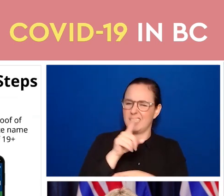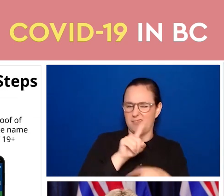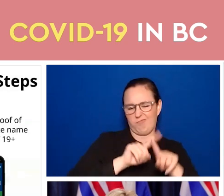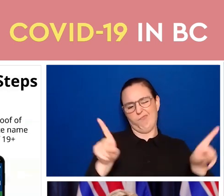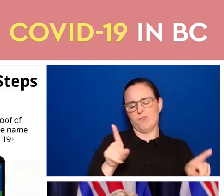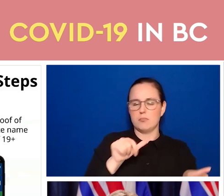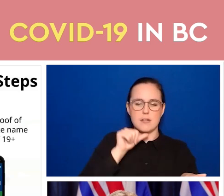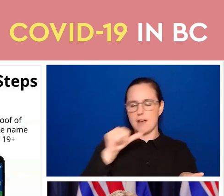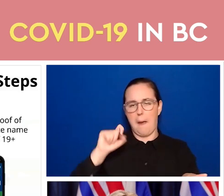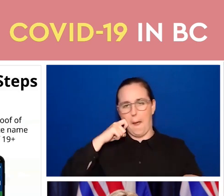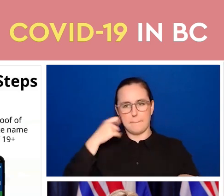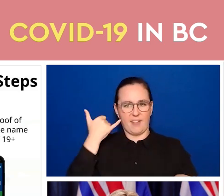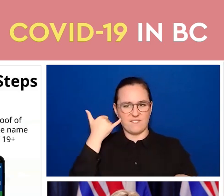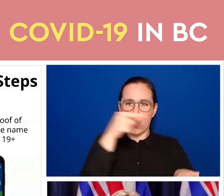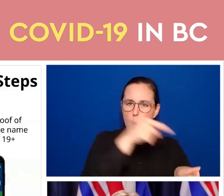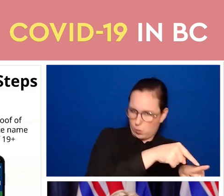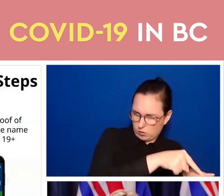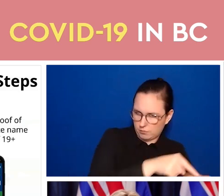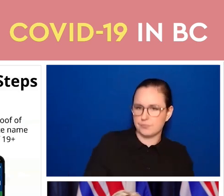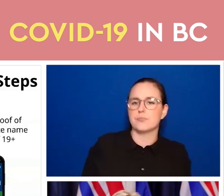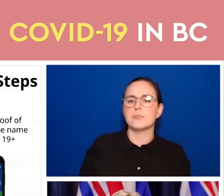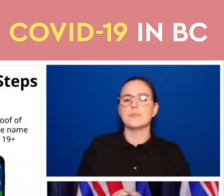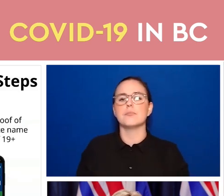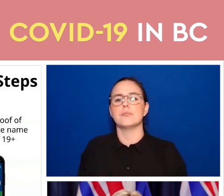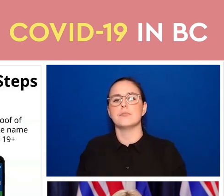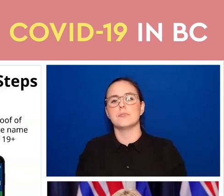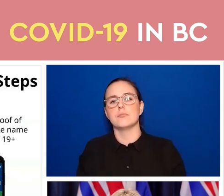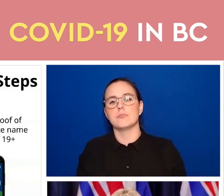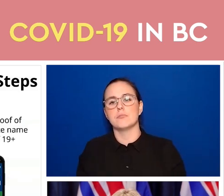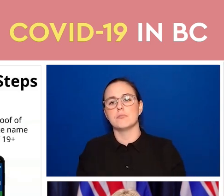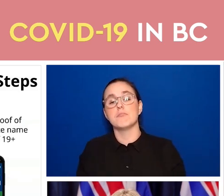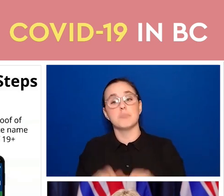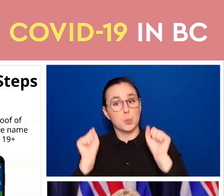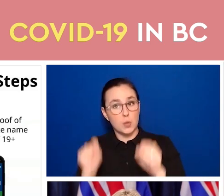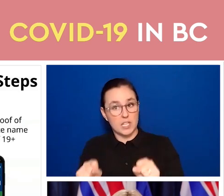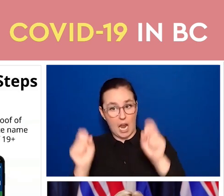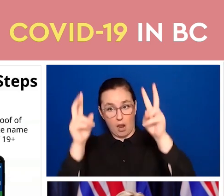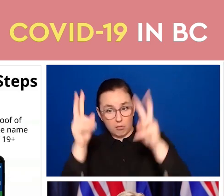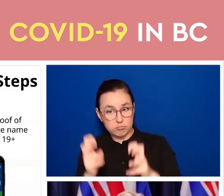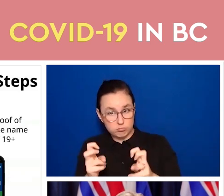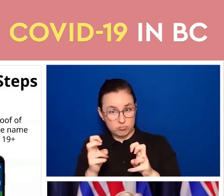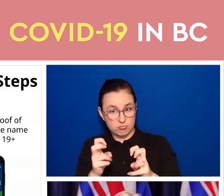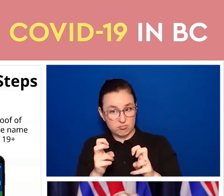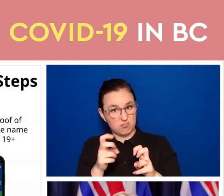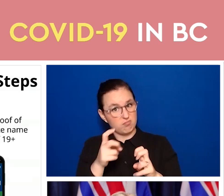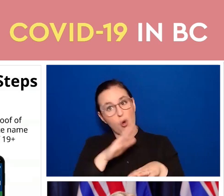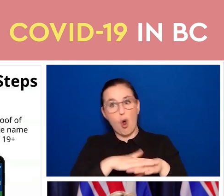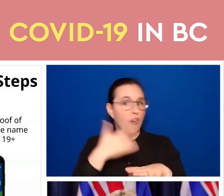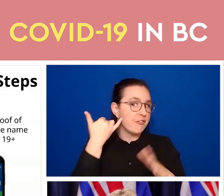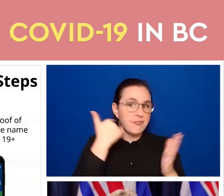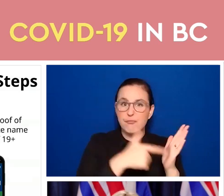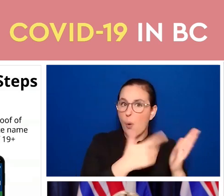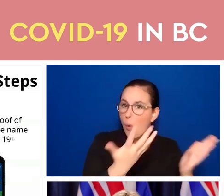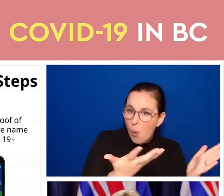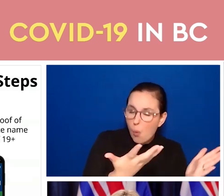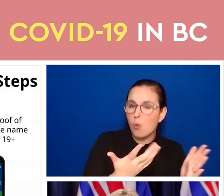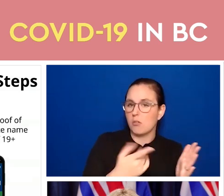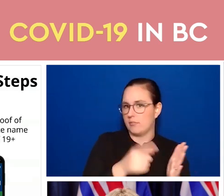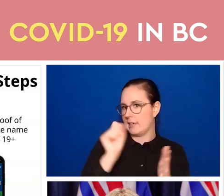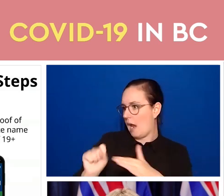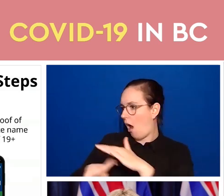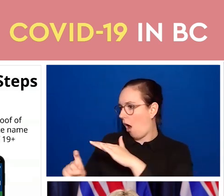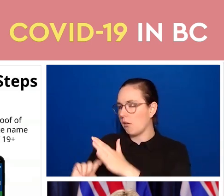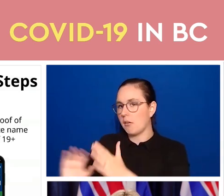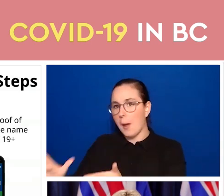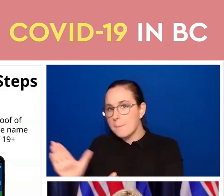allow access to the camera. Then you use that to either scan the paper copy or the phone copy that somebody has when